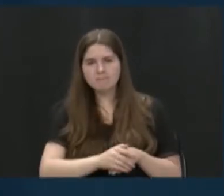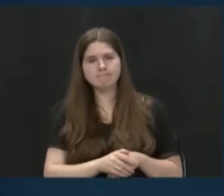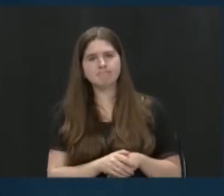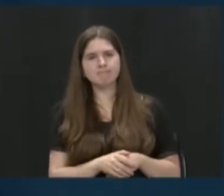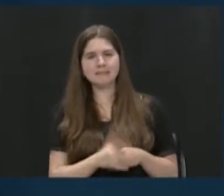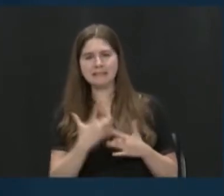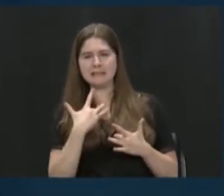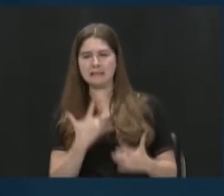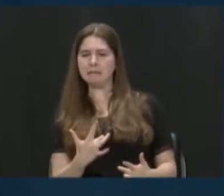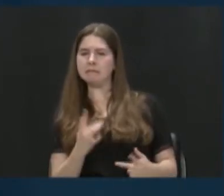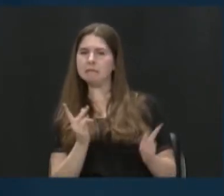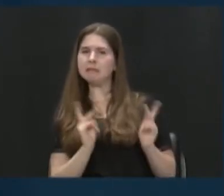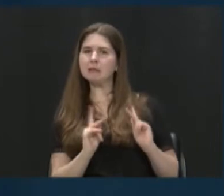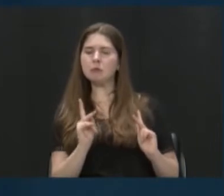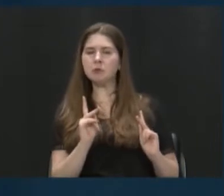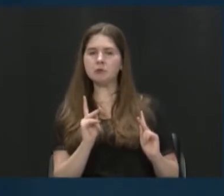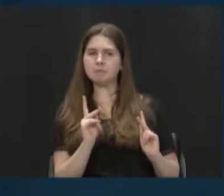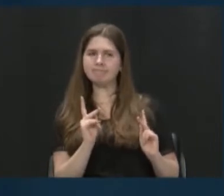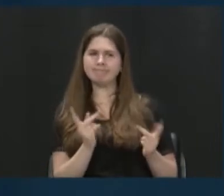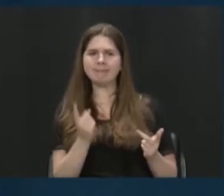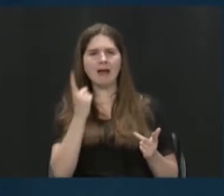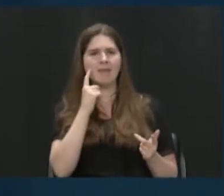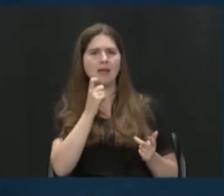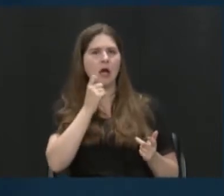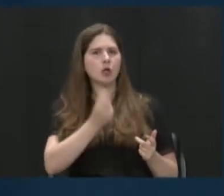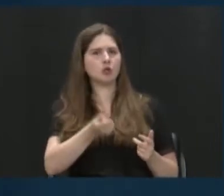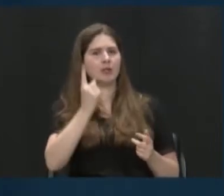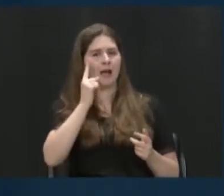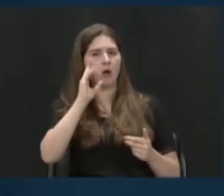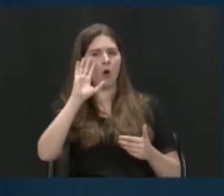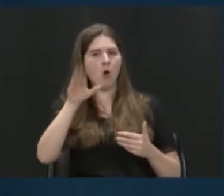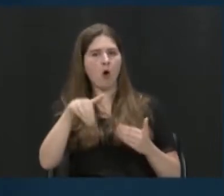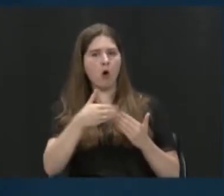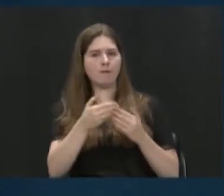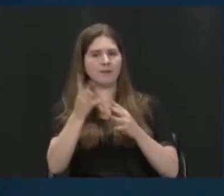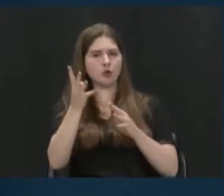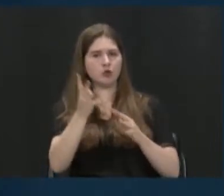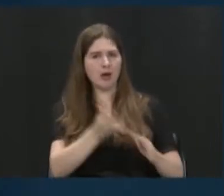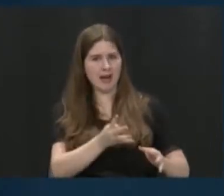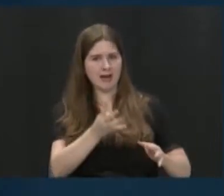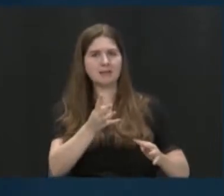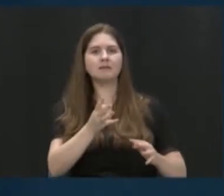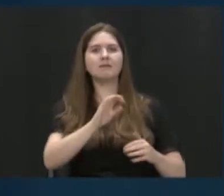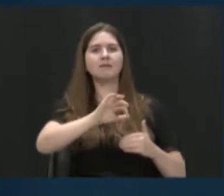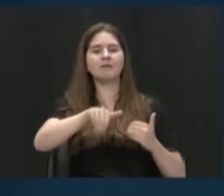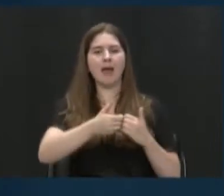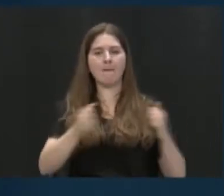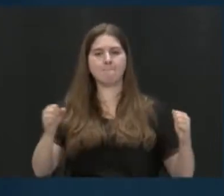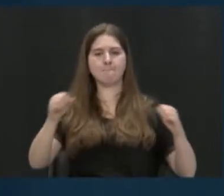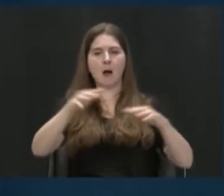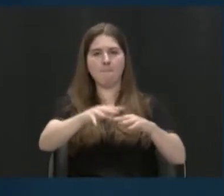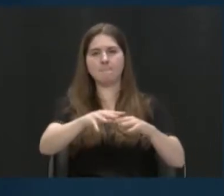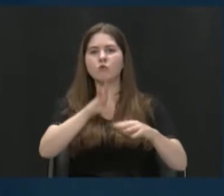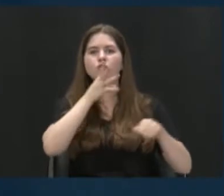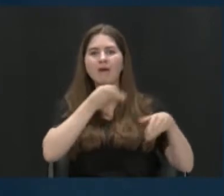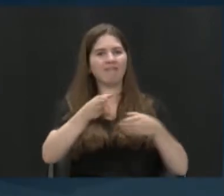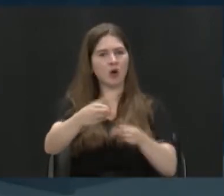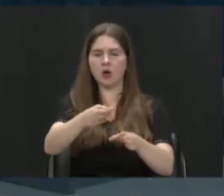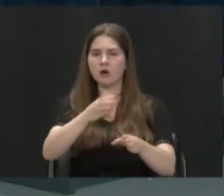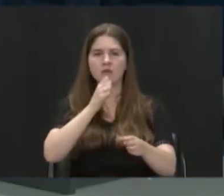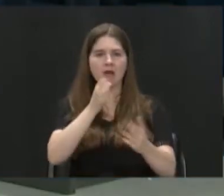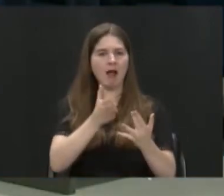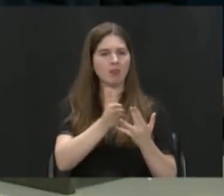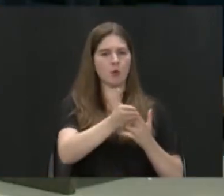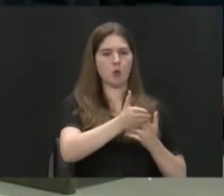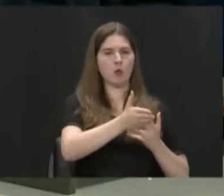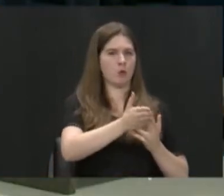people, I feel like, don't realize, especially a lot of the drains that in our communities, they dump to the river and they don't go through like